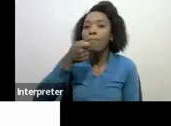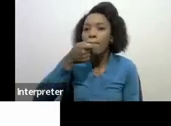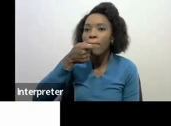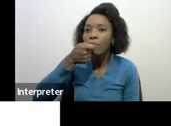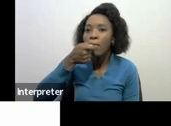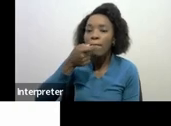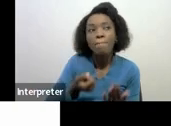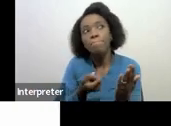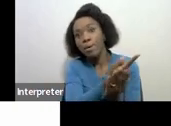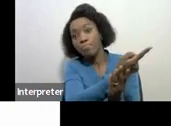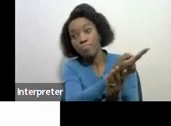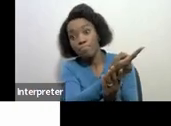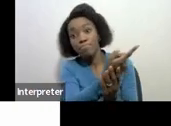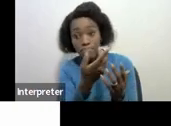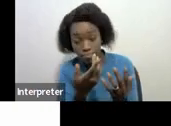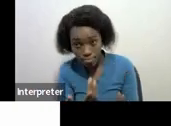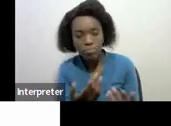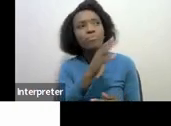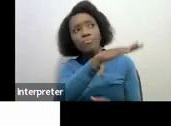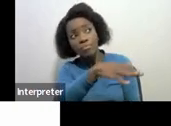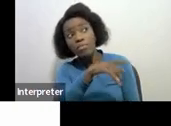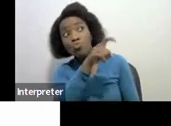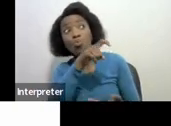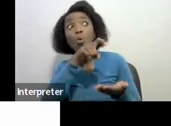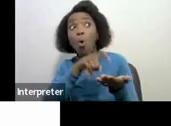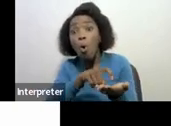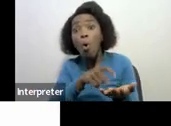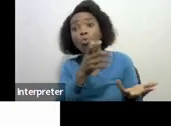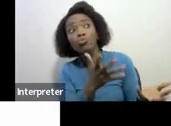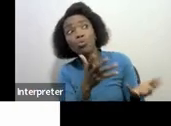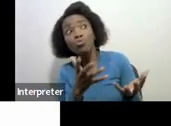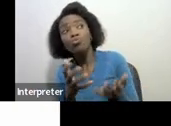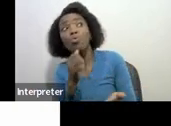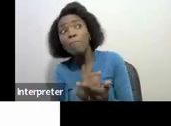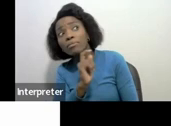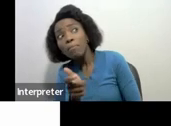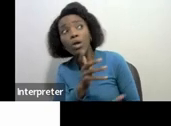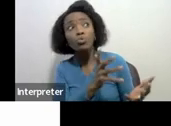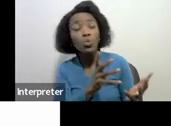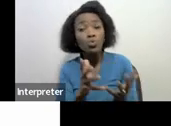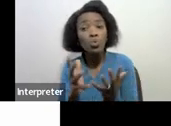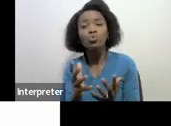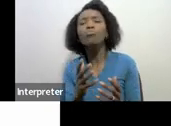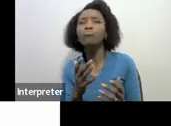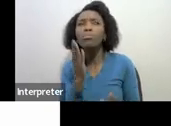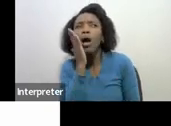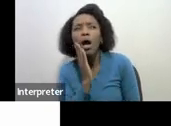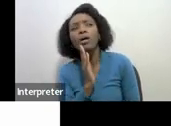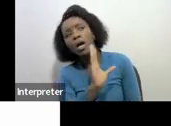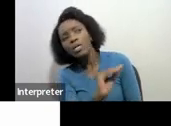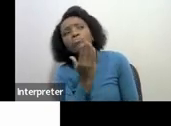we then inform you about the debt that is outstanding and then we then politely ask you to pay the